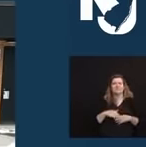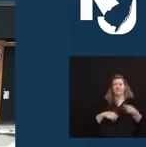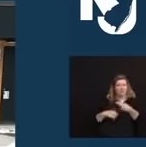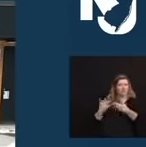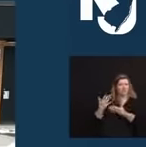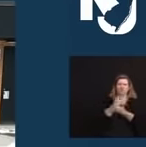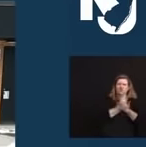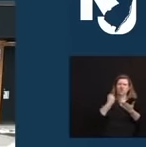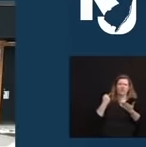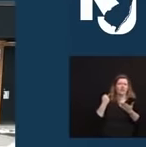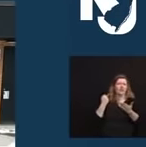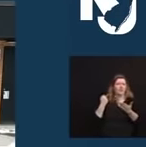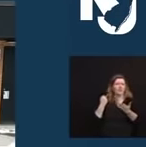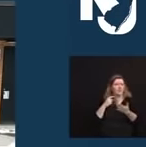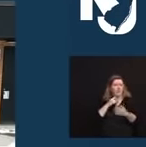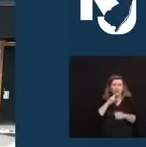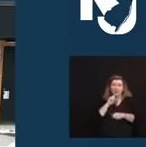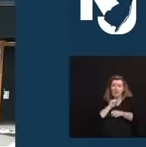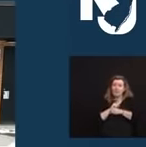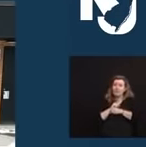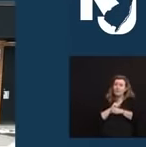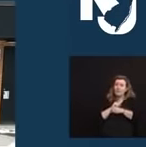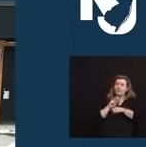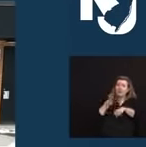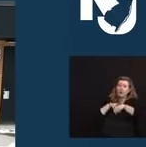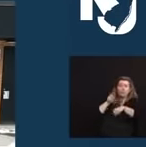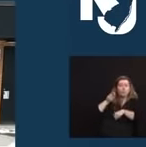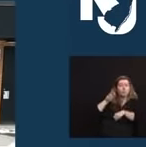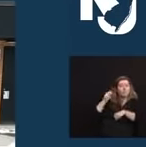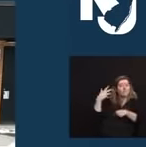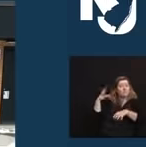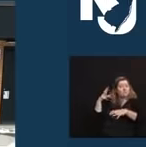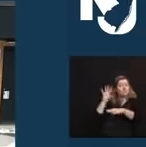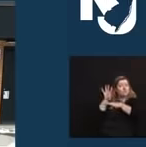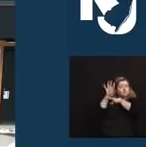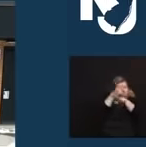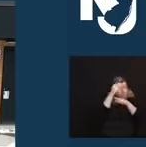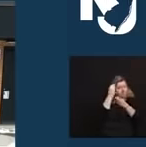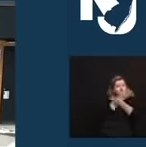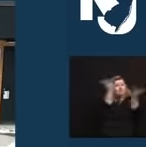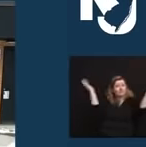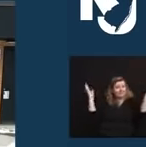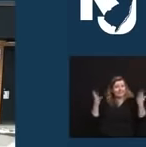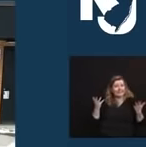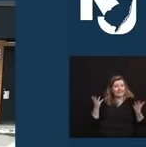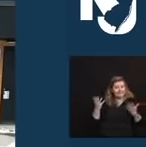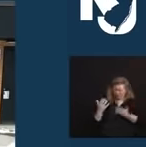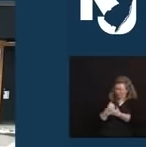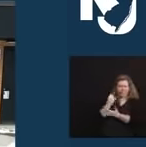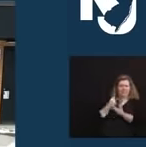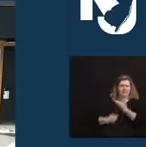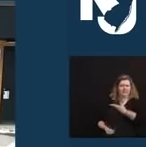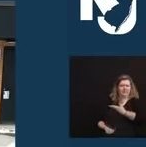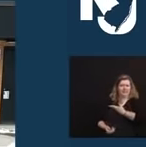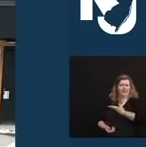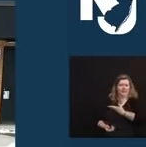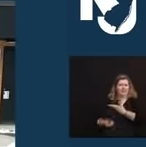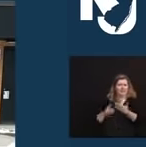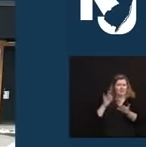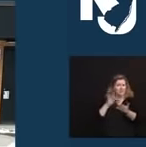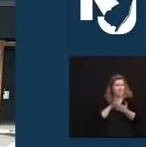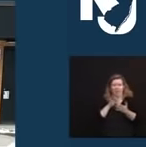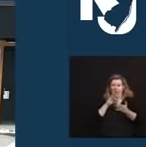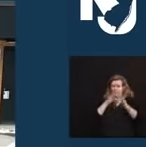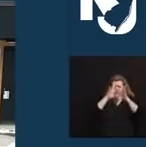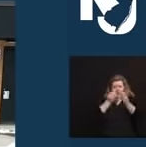now national news coverage they are receiving, and we are all grateful that even in the midst of this pandemic, we have some truly good news